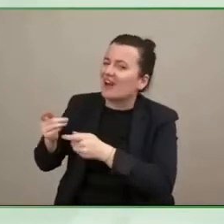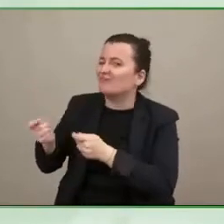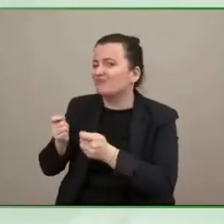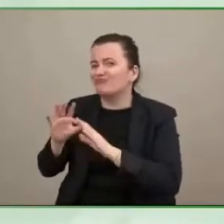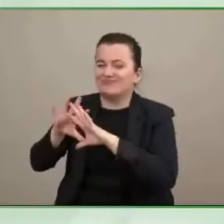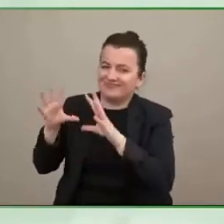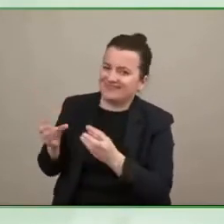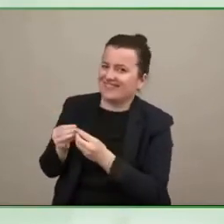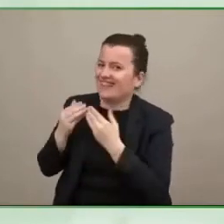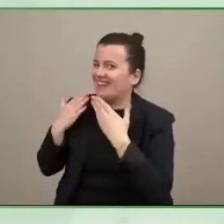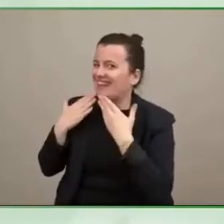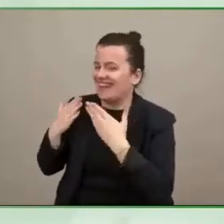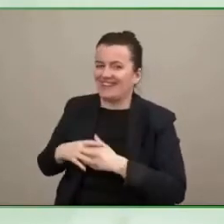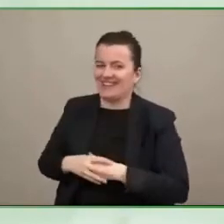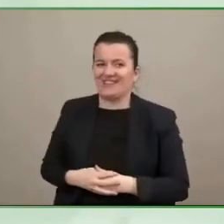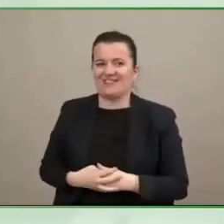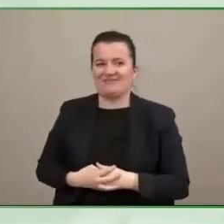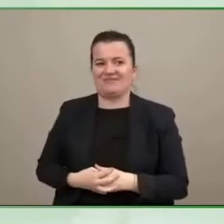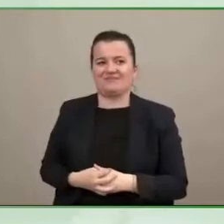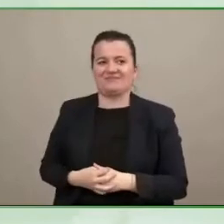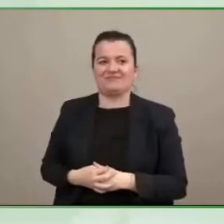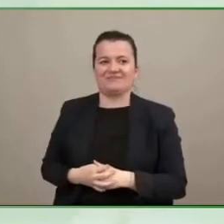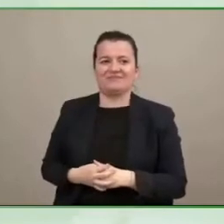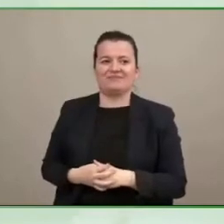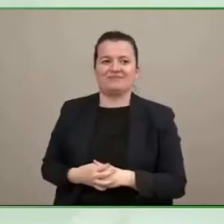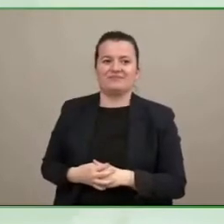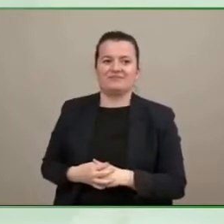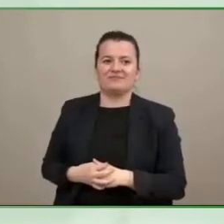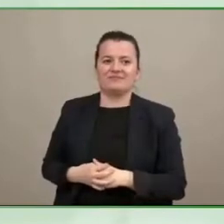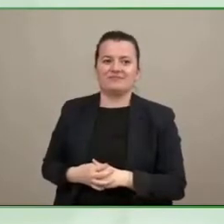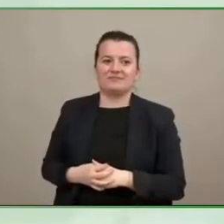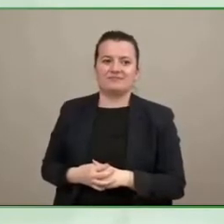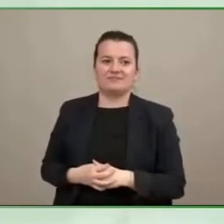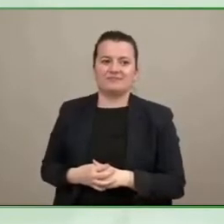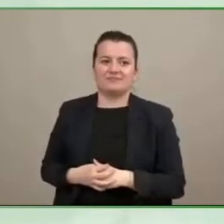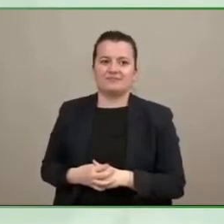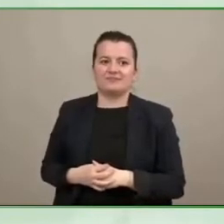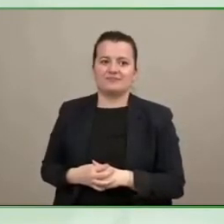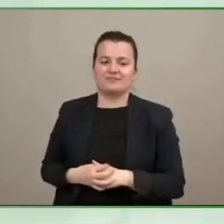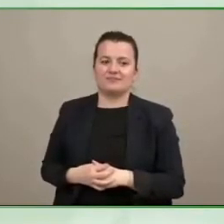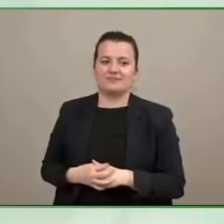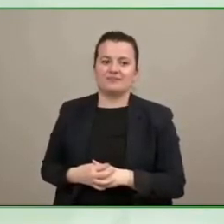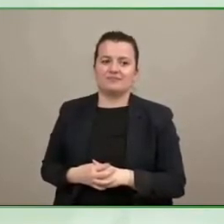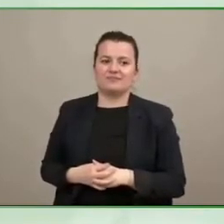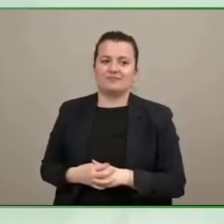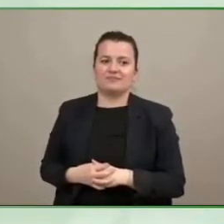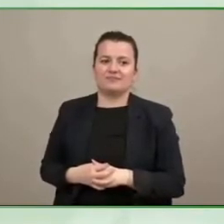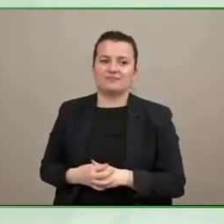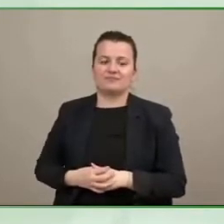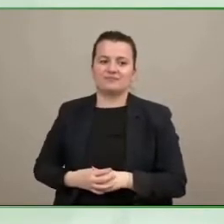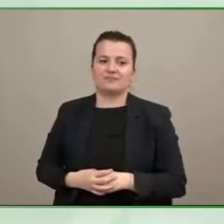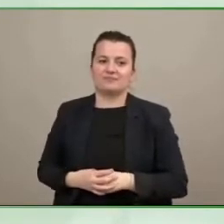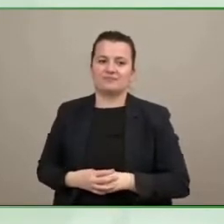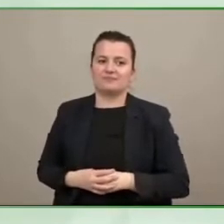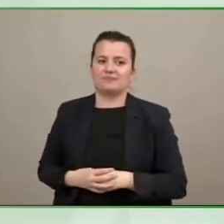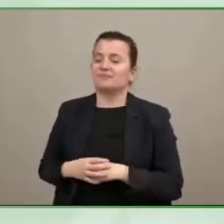hour janice a brief introduction of yourself before we talk about your your activities please